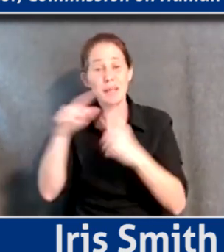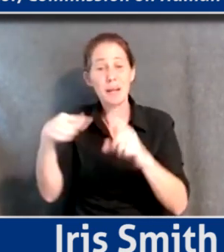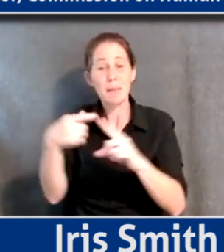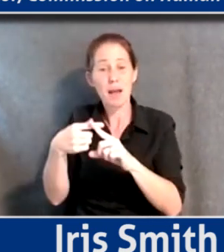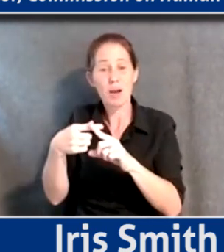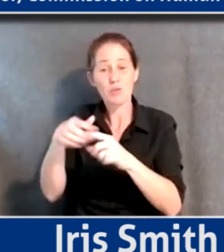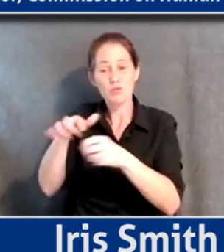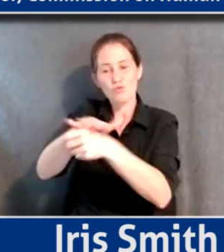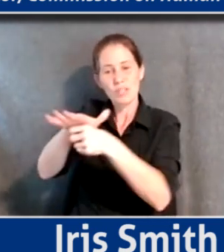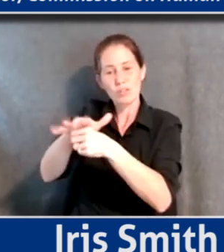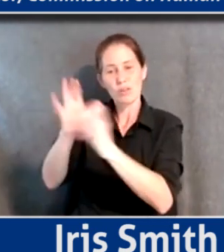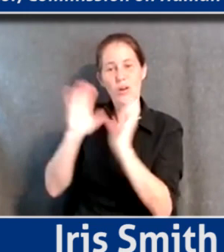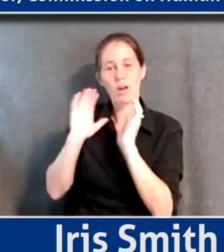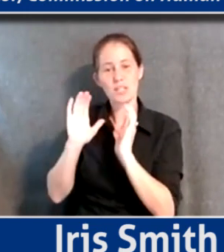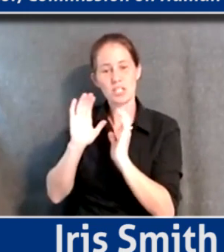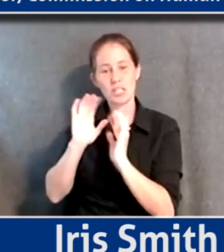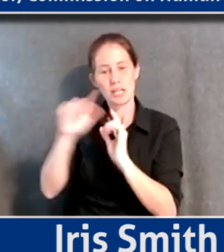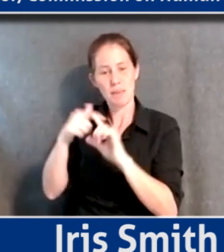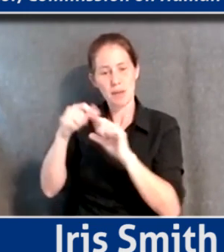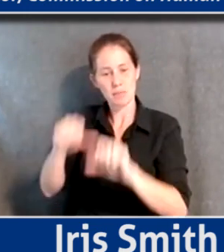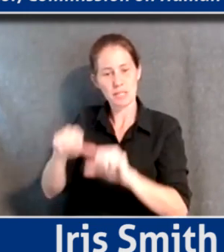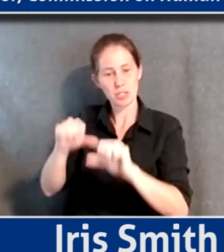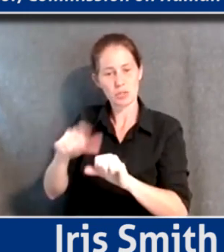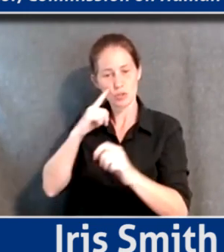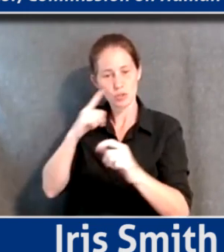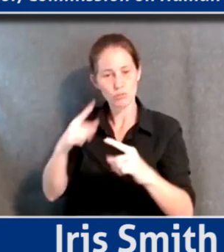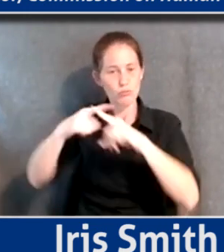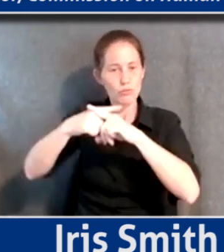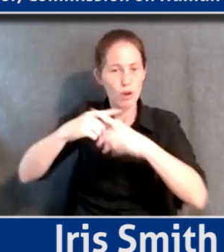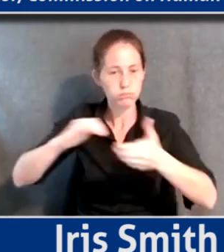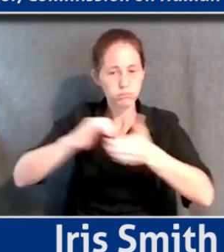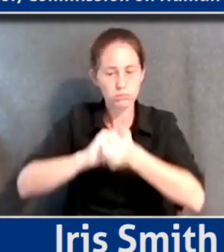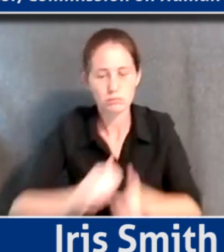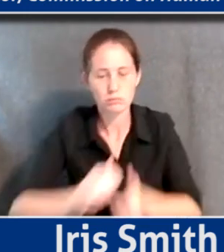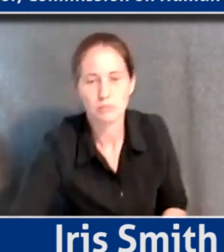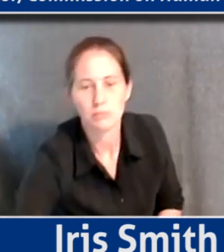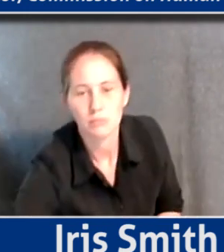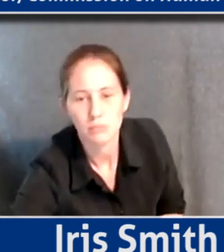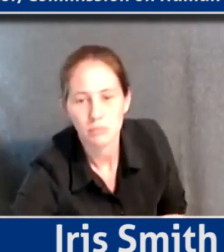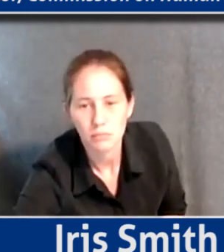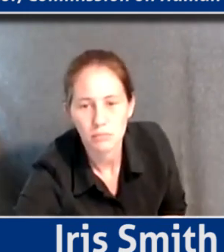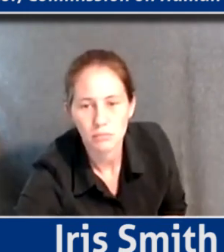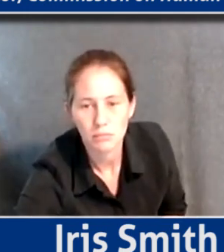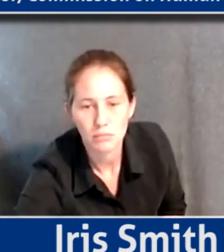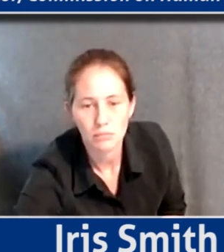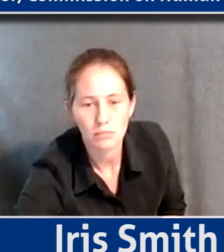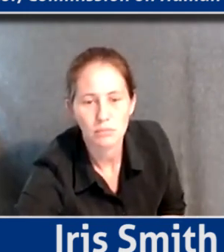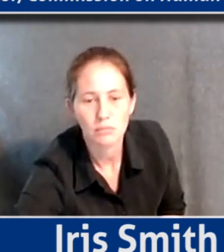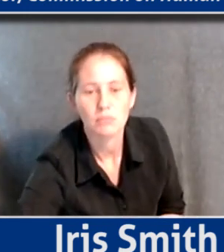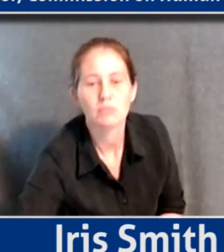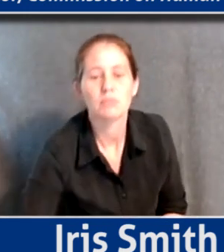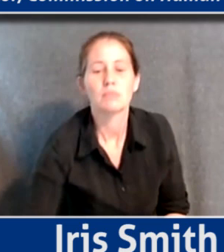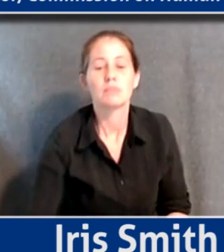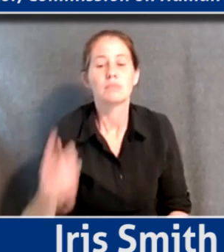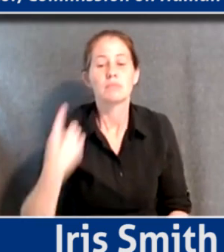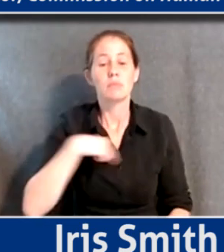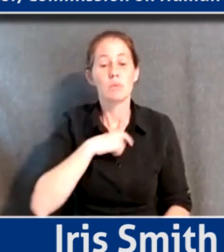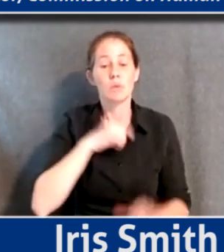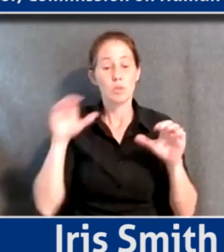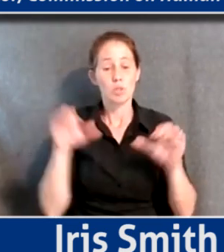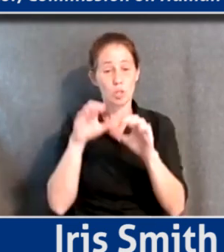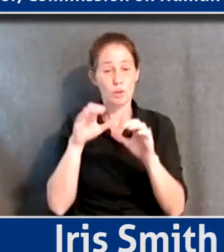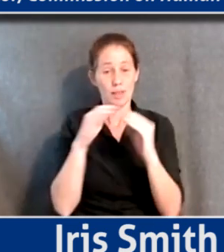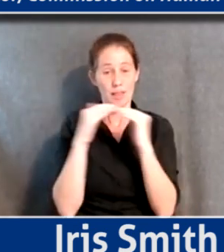conversation about this and the potential for cross-sector collaboration from here? Well, while we were doing the equity